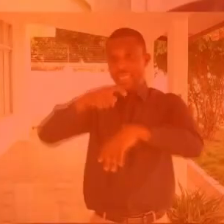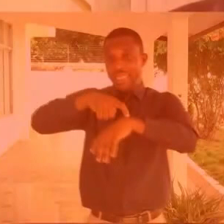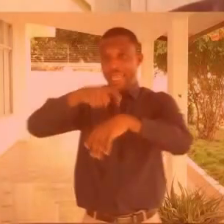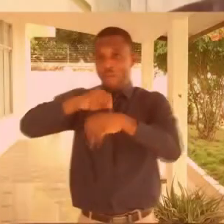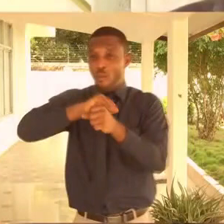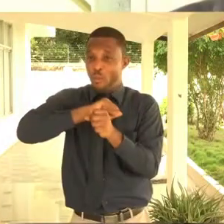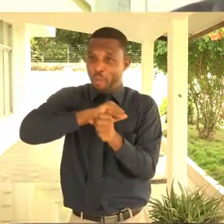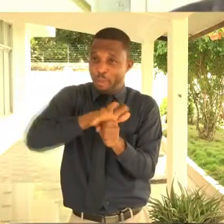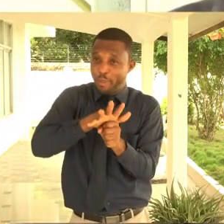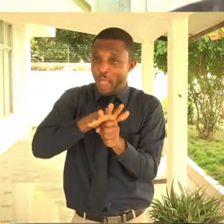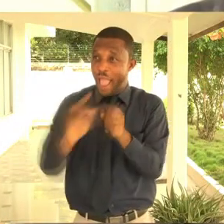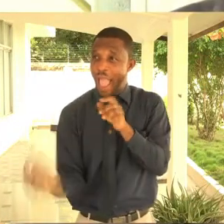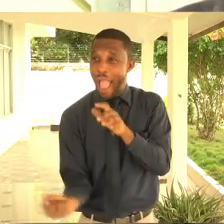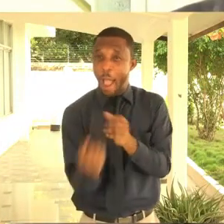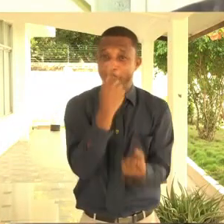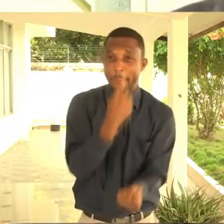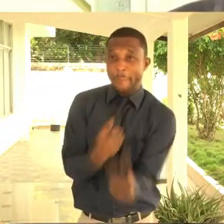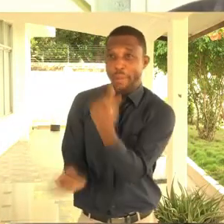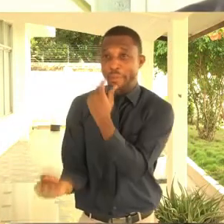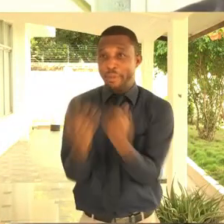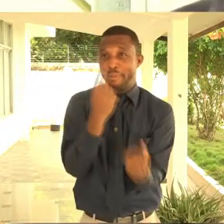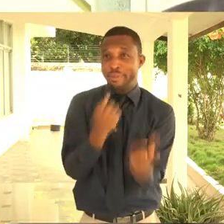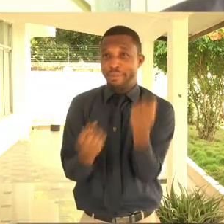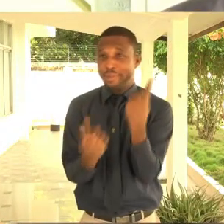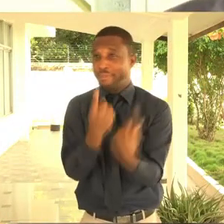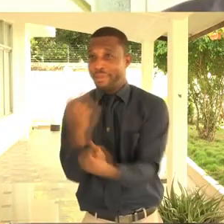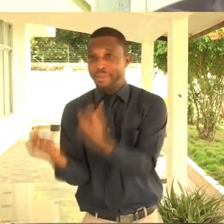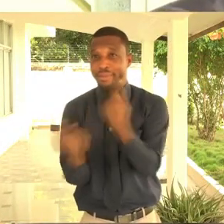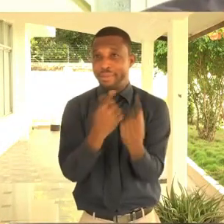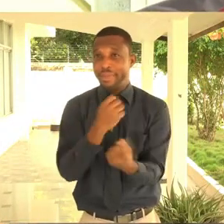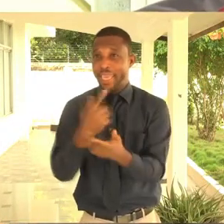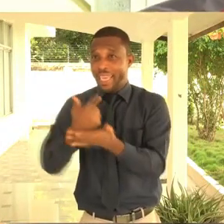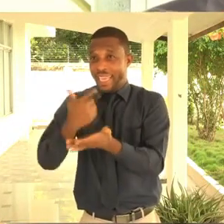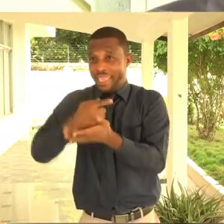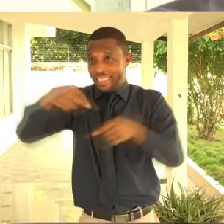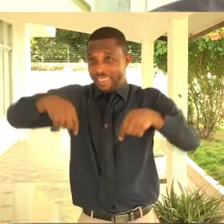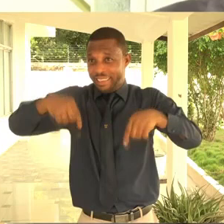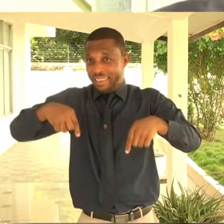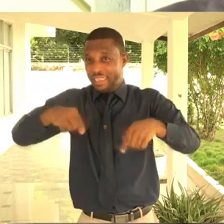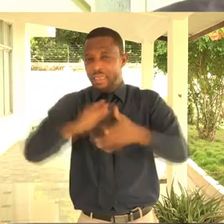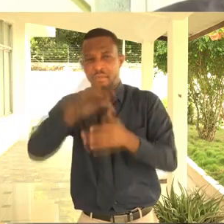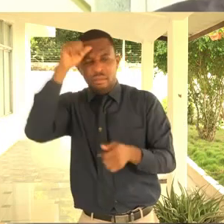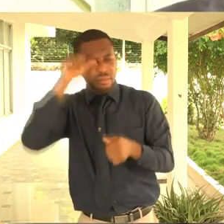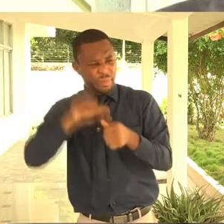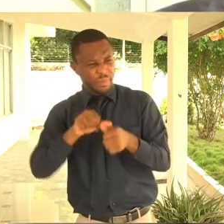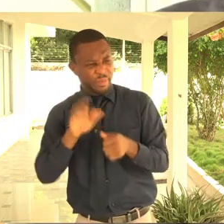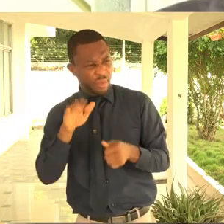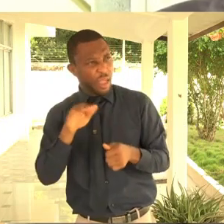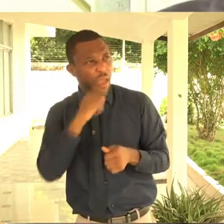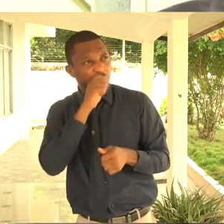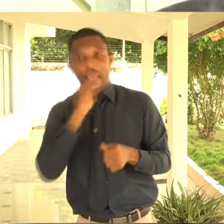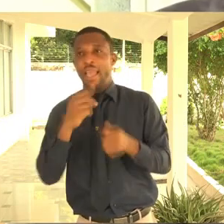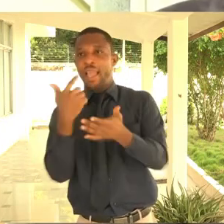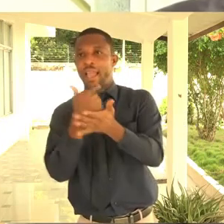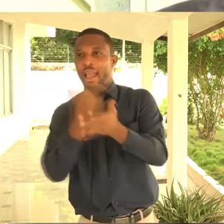When the COVID-19, um, started spreading here in Ghana, uh, I remember we,